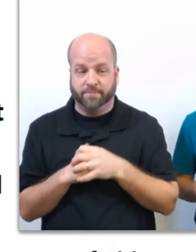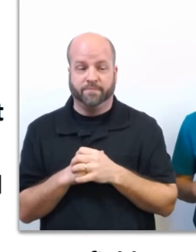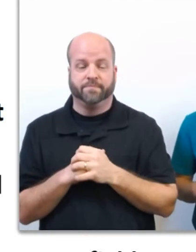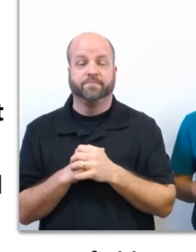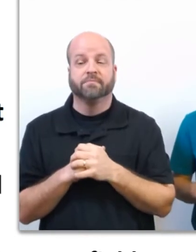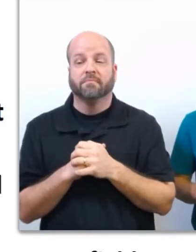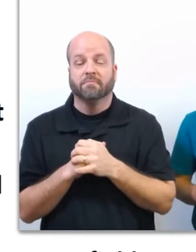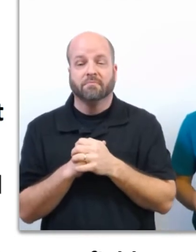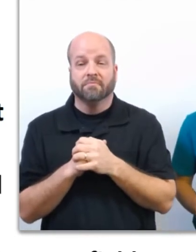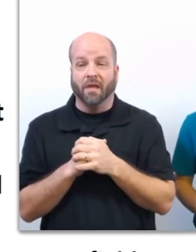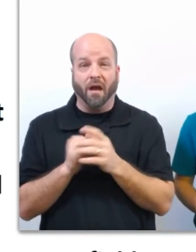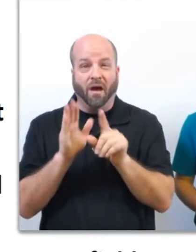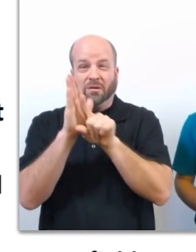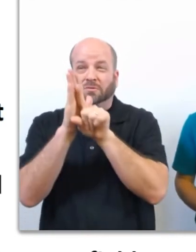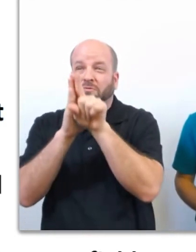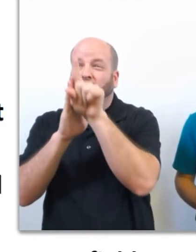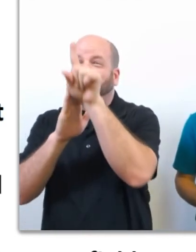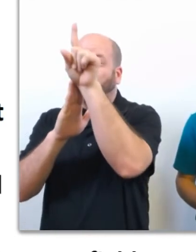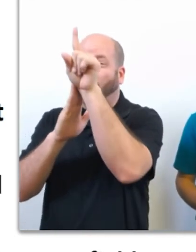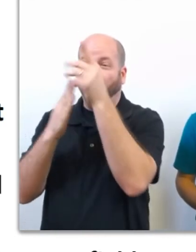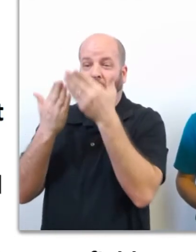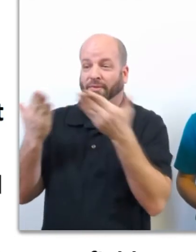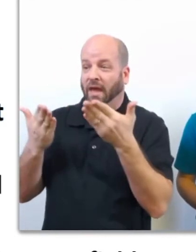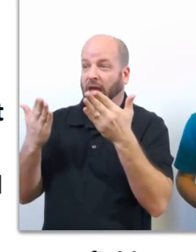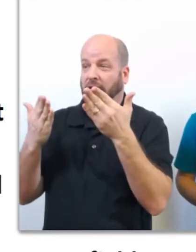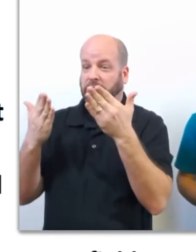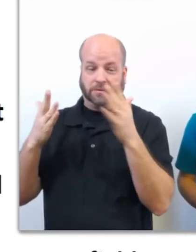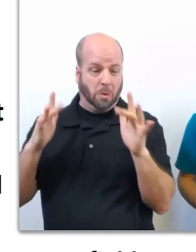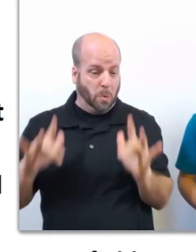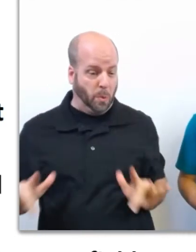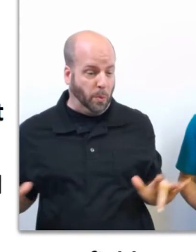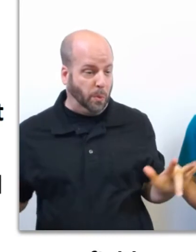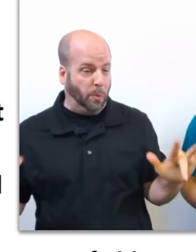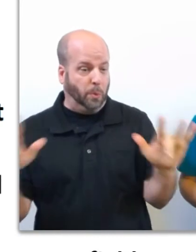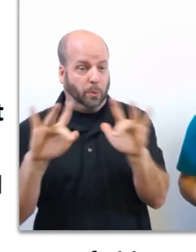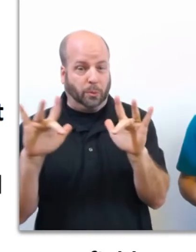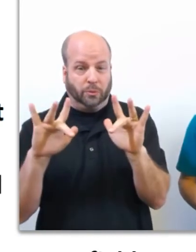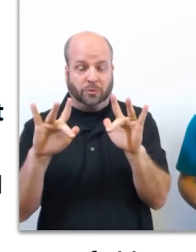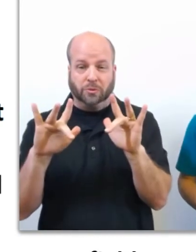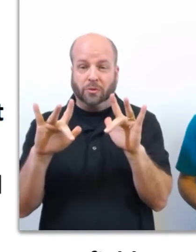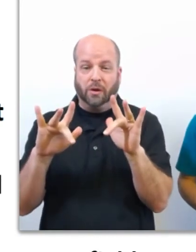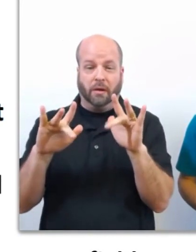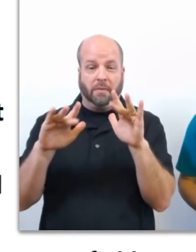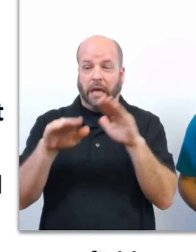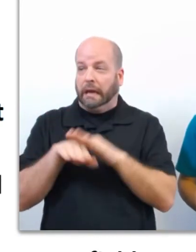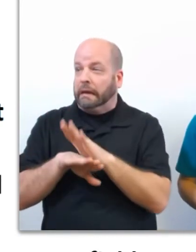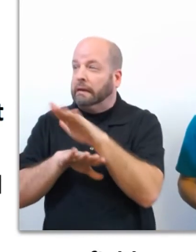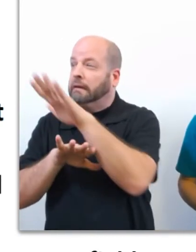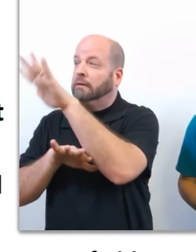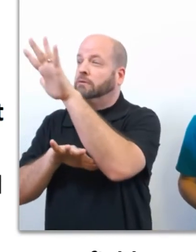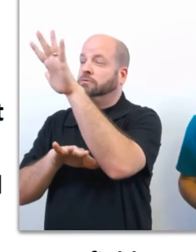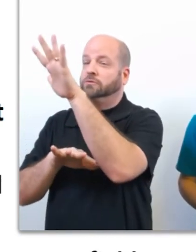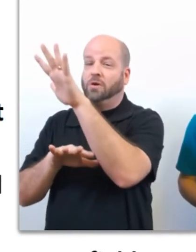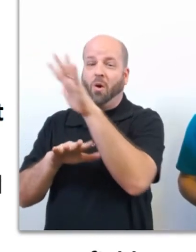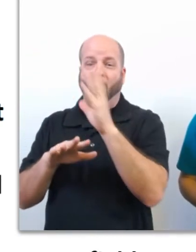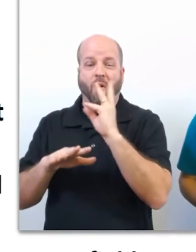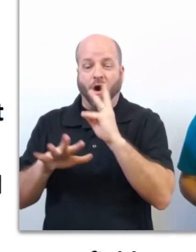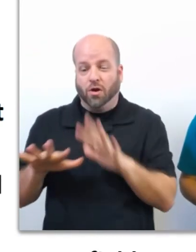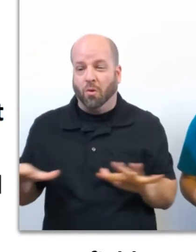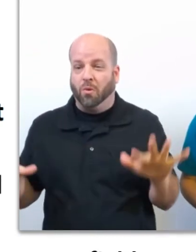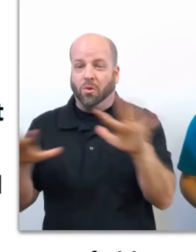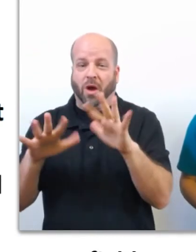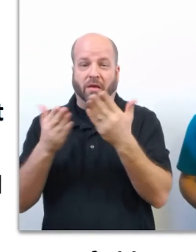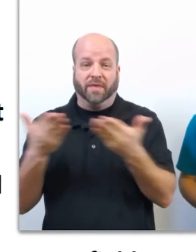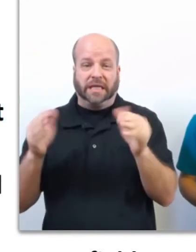Stay clear of tall objects, open fields, hills, bodies of water, and objects that can conduct